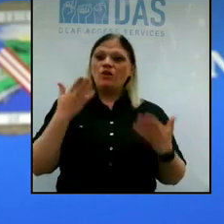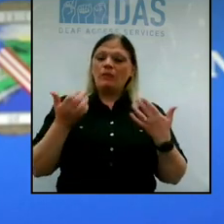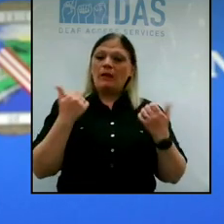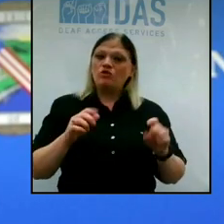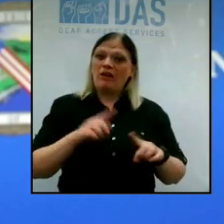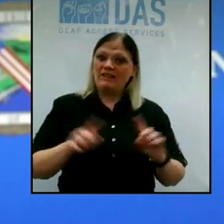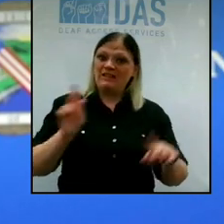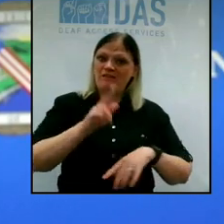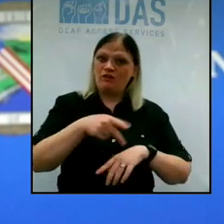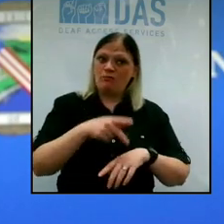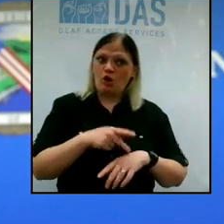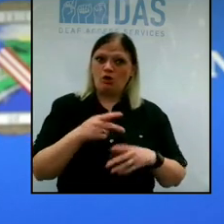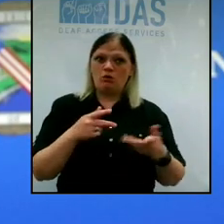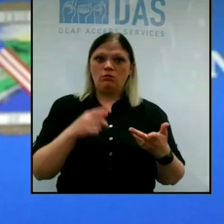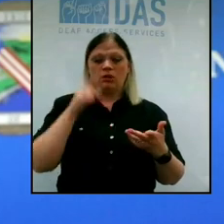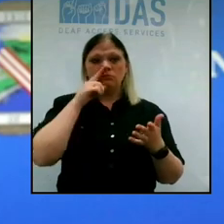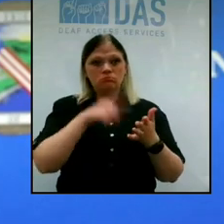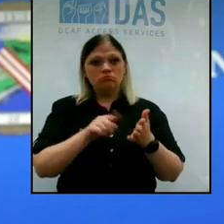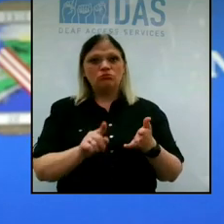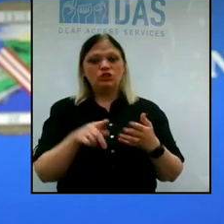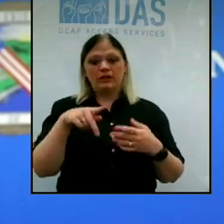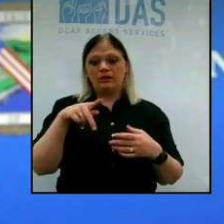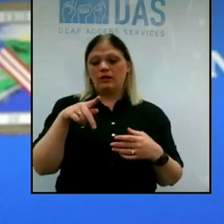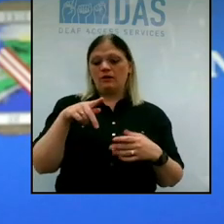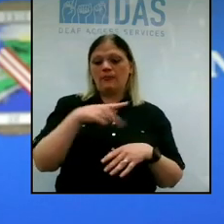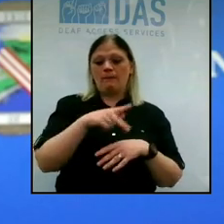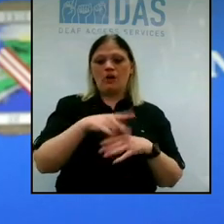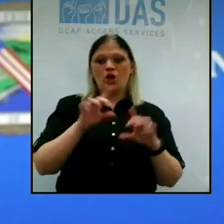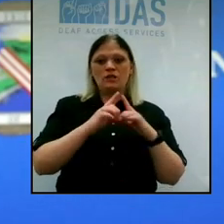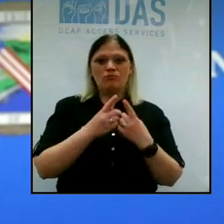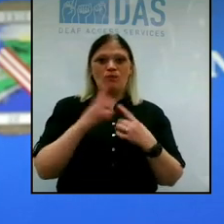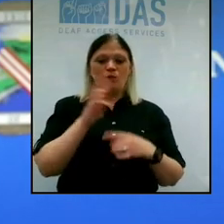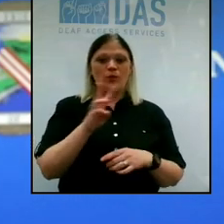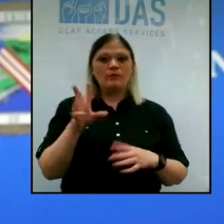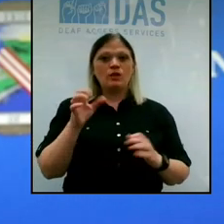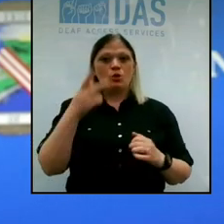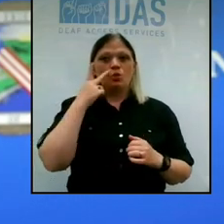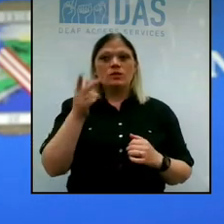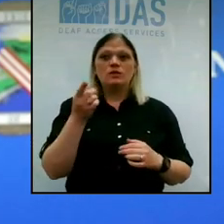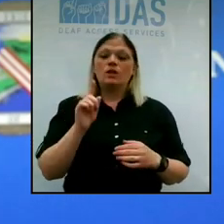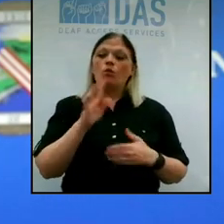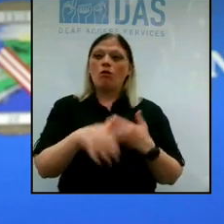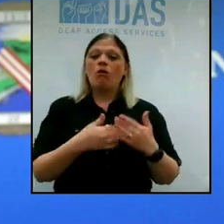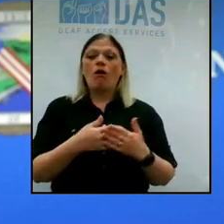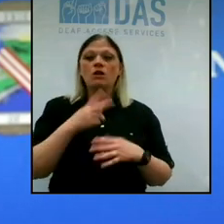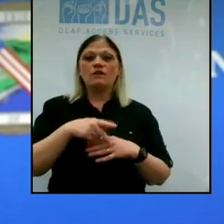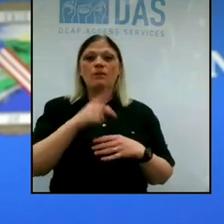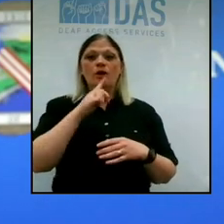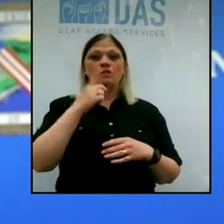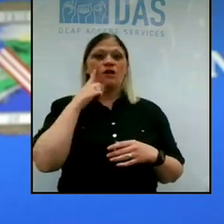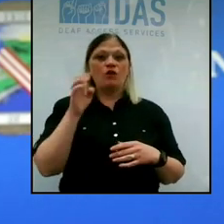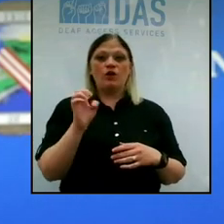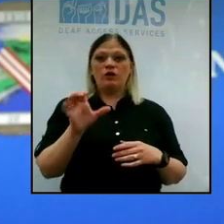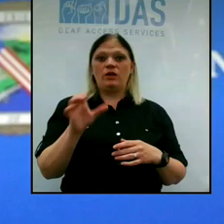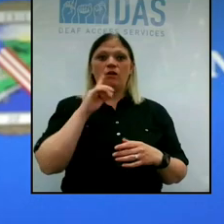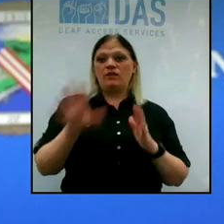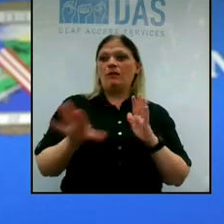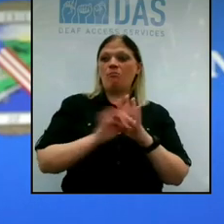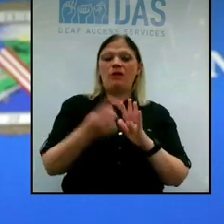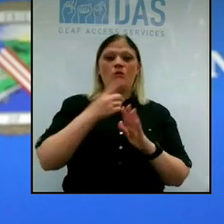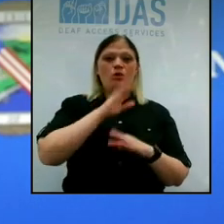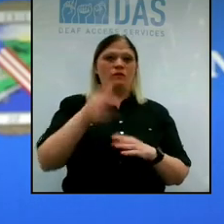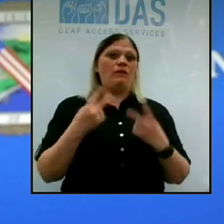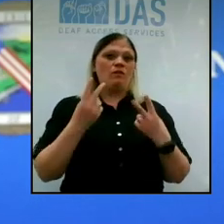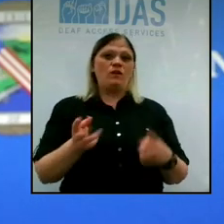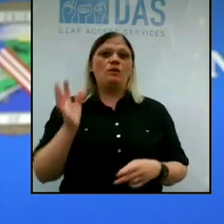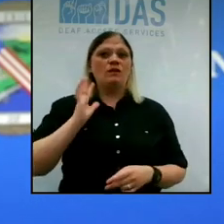different park. I know look on our Erie County Parks Department website, you can see where all the parks are for Erie County, and pick a park you've never been